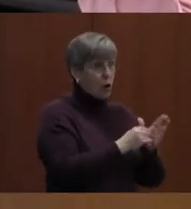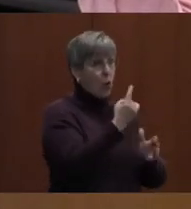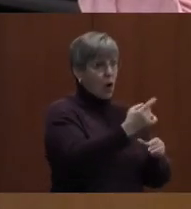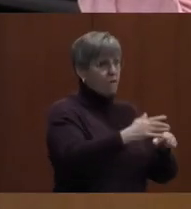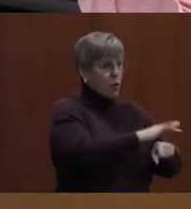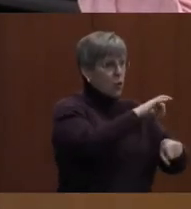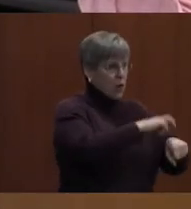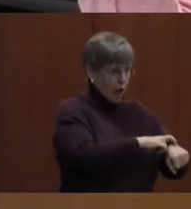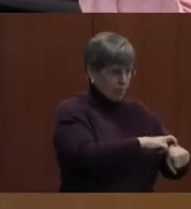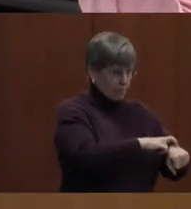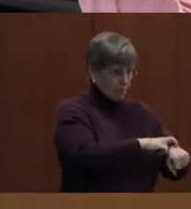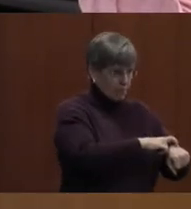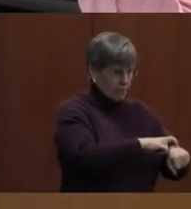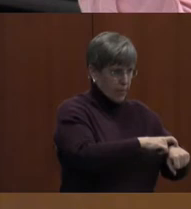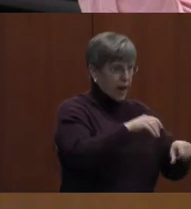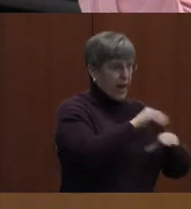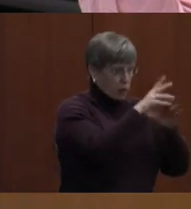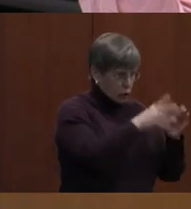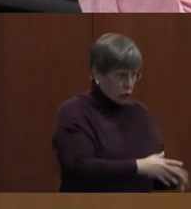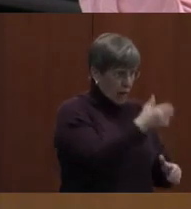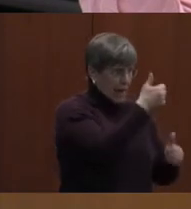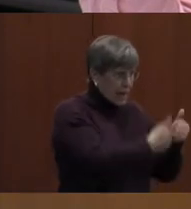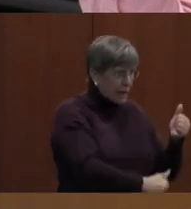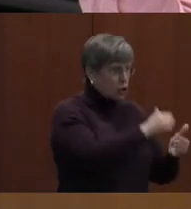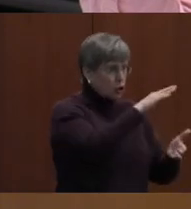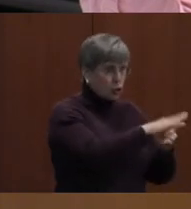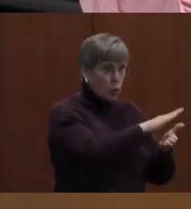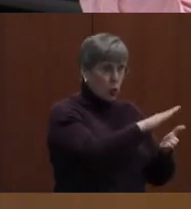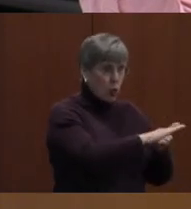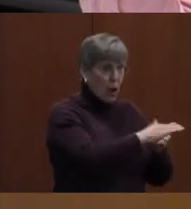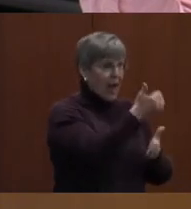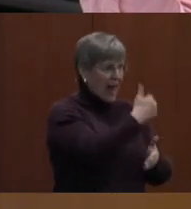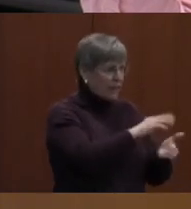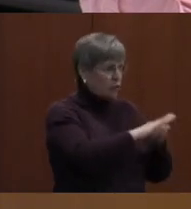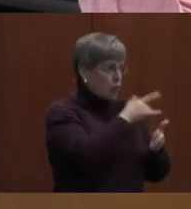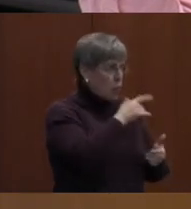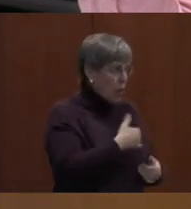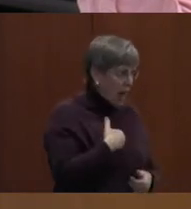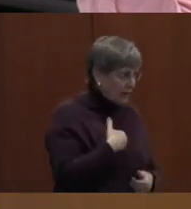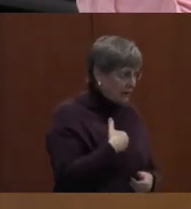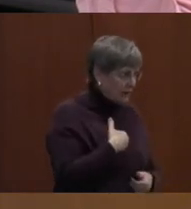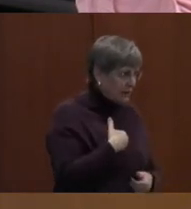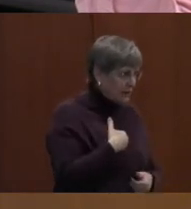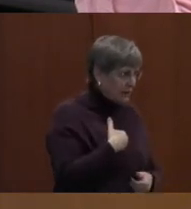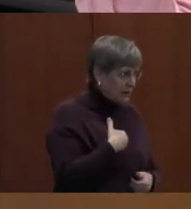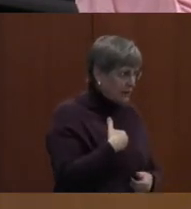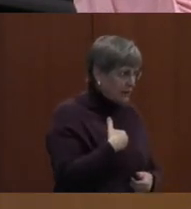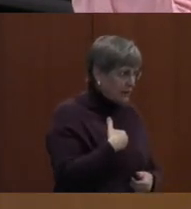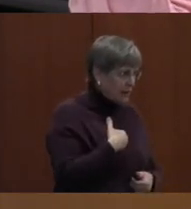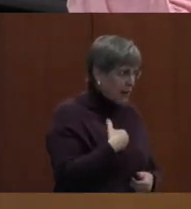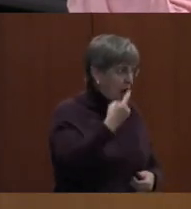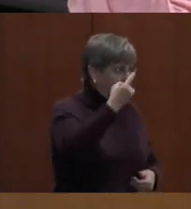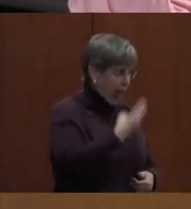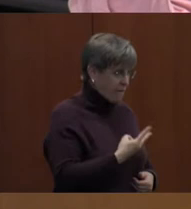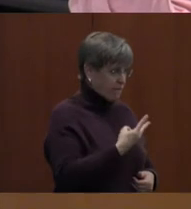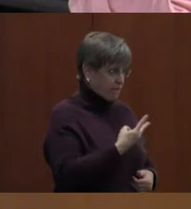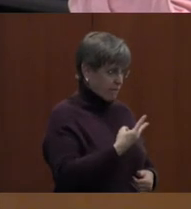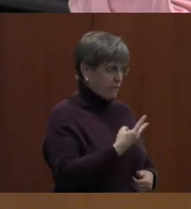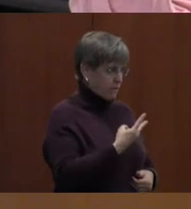-time counselor in each school and any school that has the half,